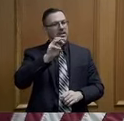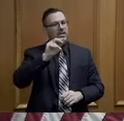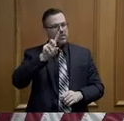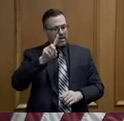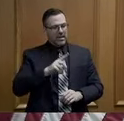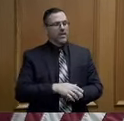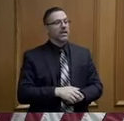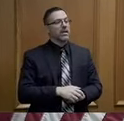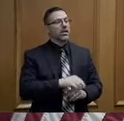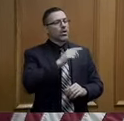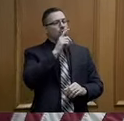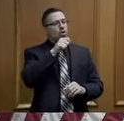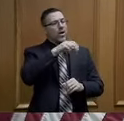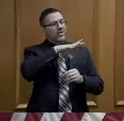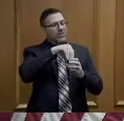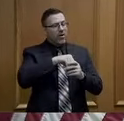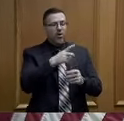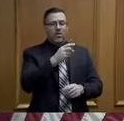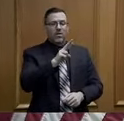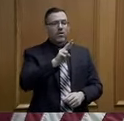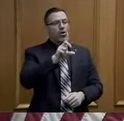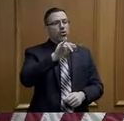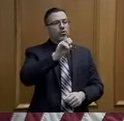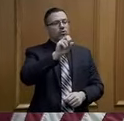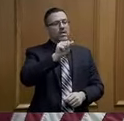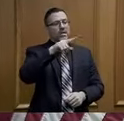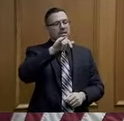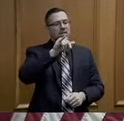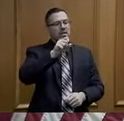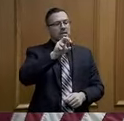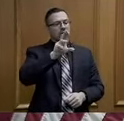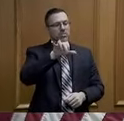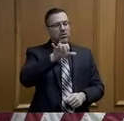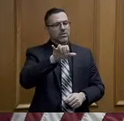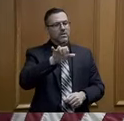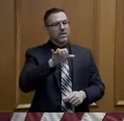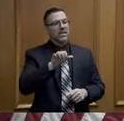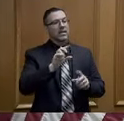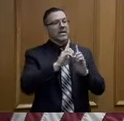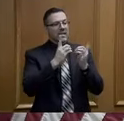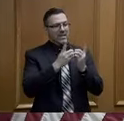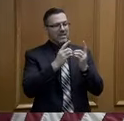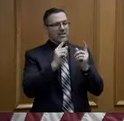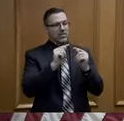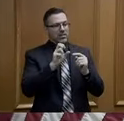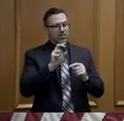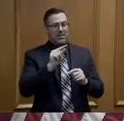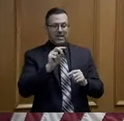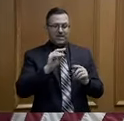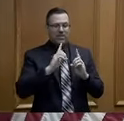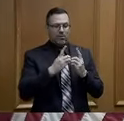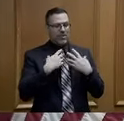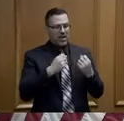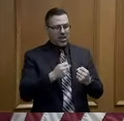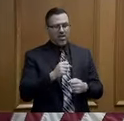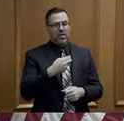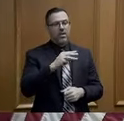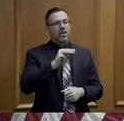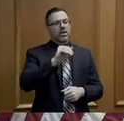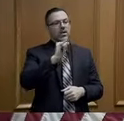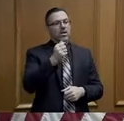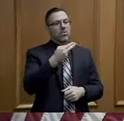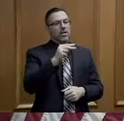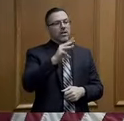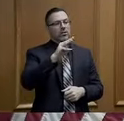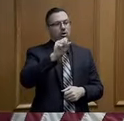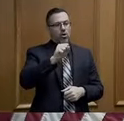consist of Dr. Lisa Piercy from the Tennessee Department of Health, Major General Holmes from Department of Military, and Patrick Sheehan